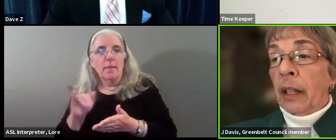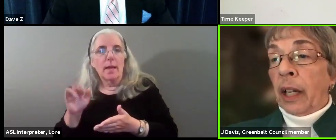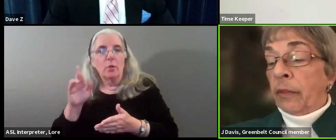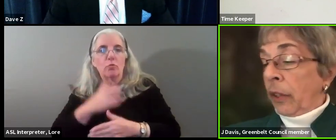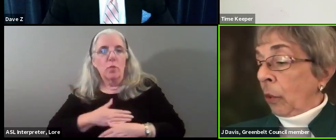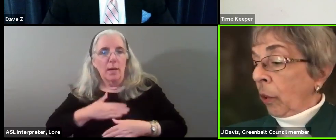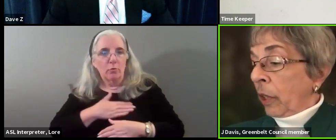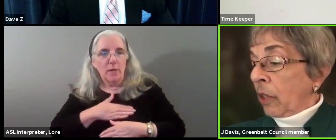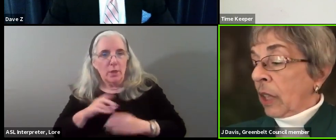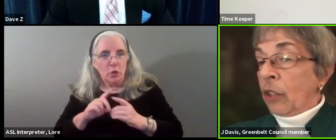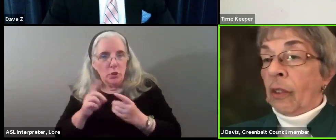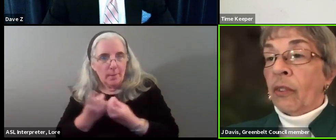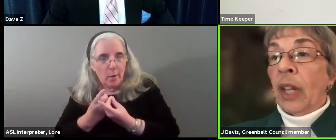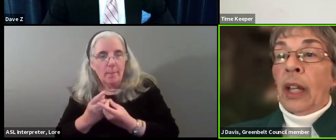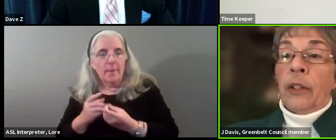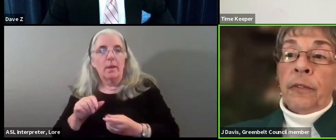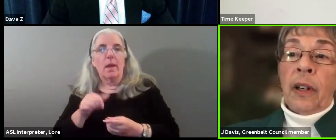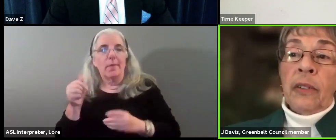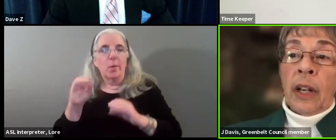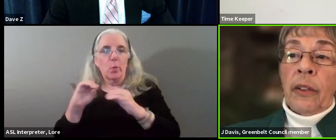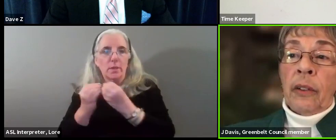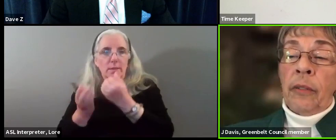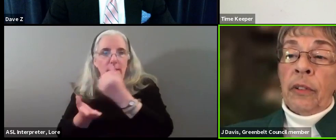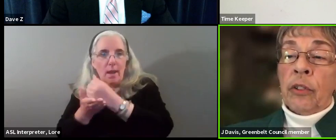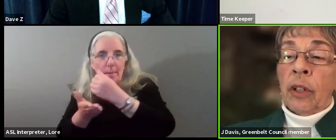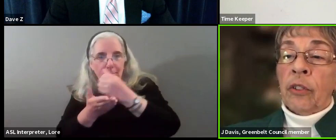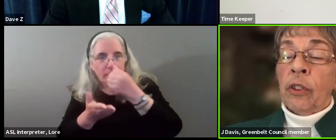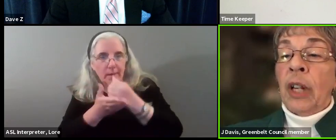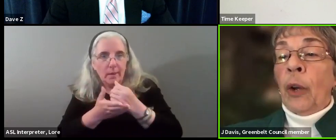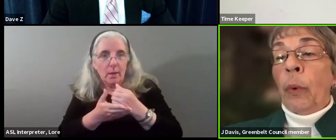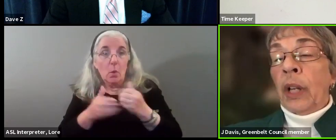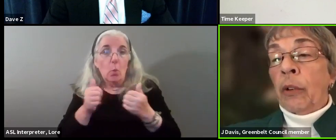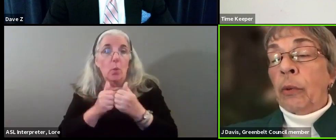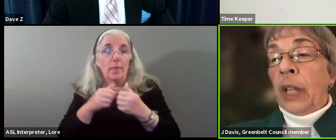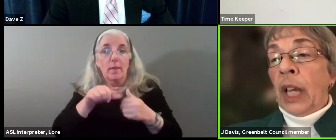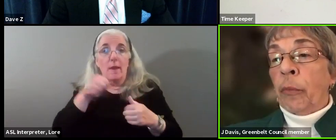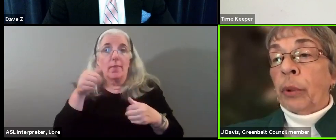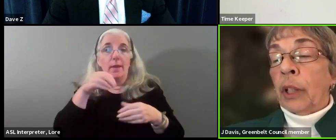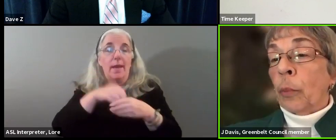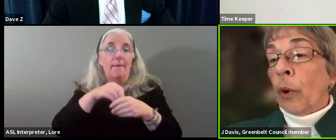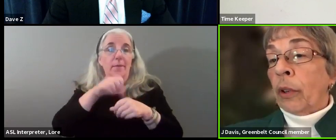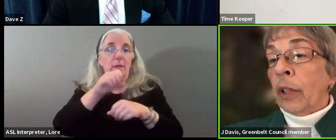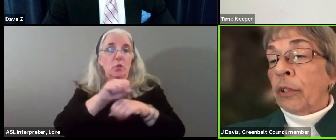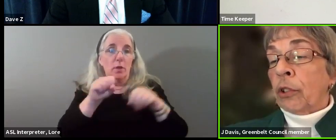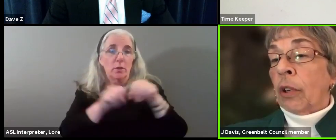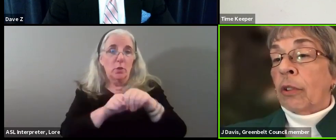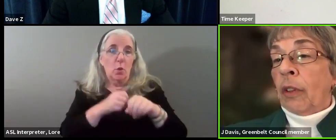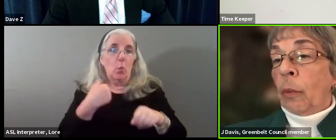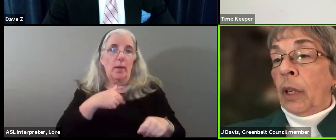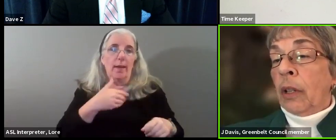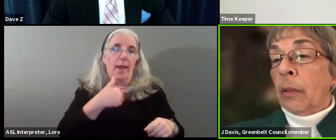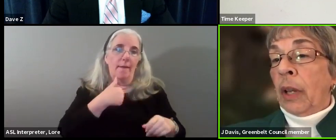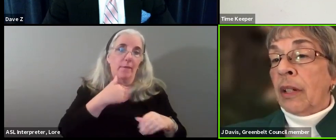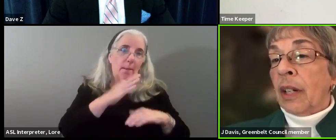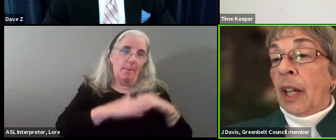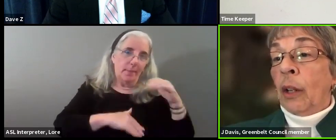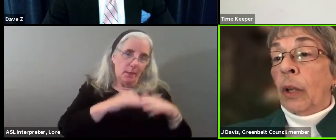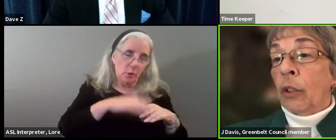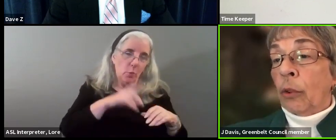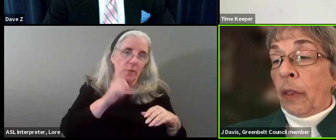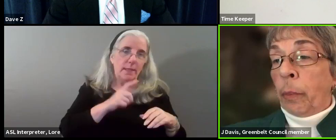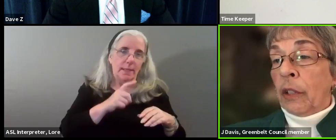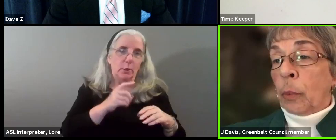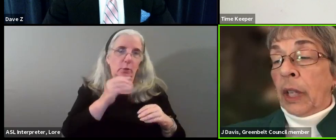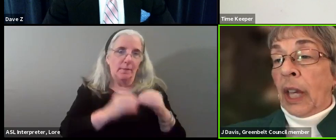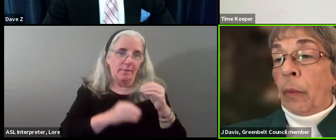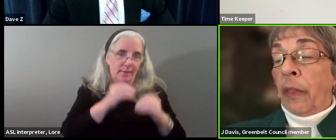and a lot of other organizations. As far as other infrastructure, we not only have brick and mortar infrastructure that we need to maintain and